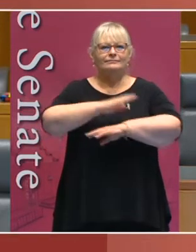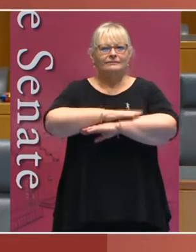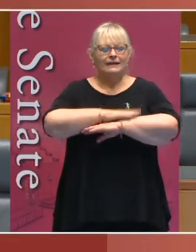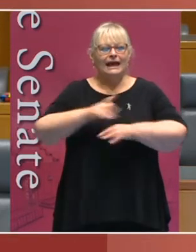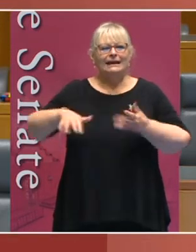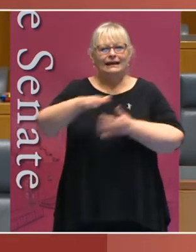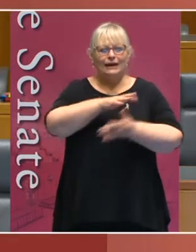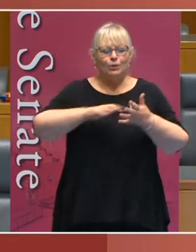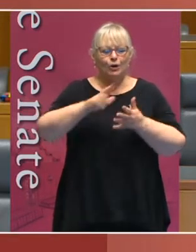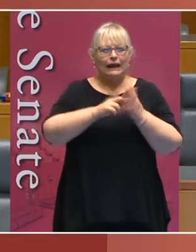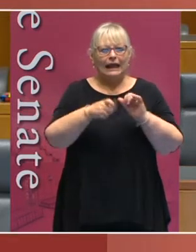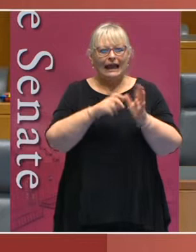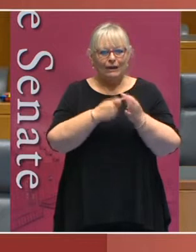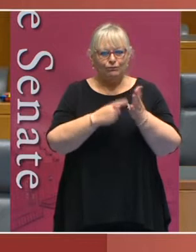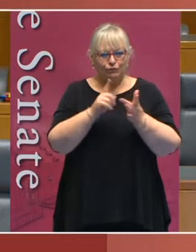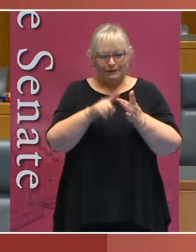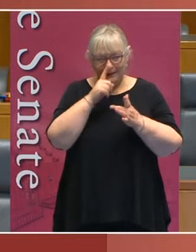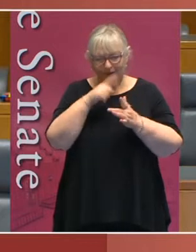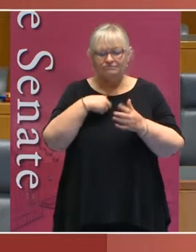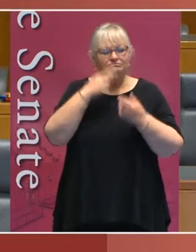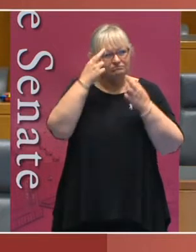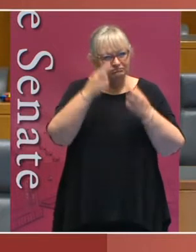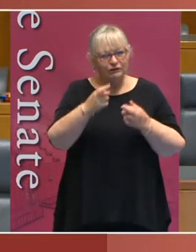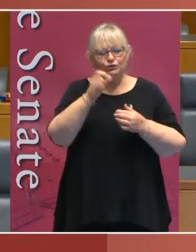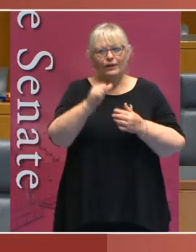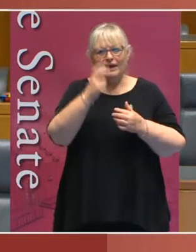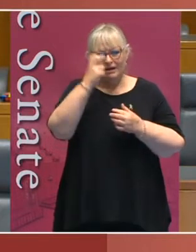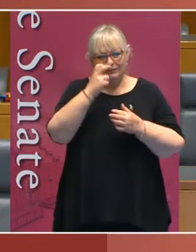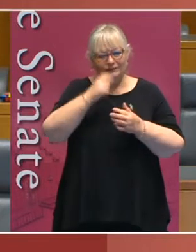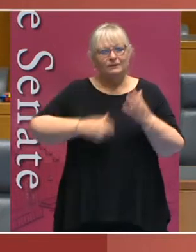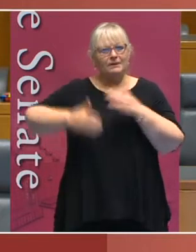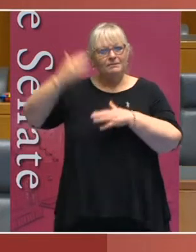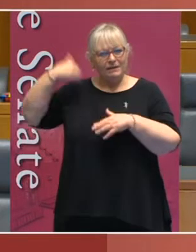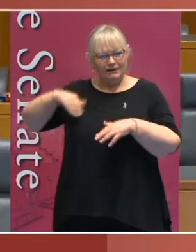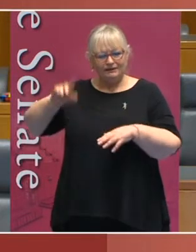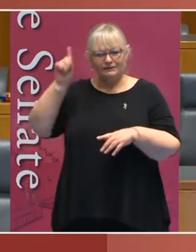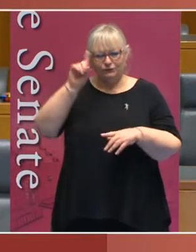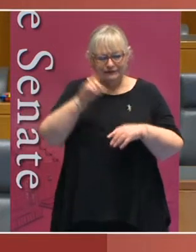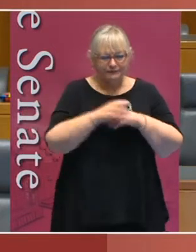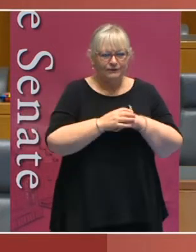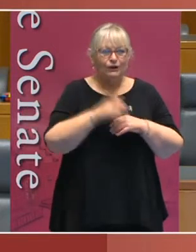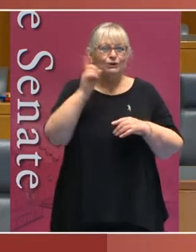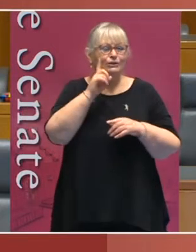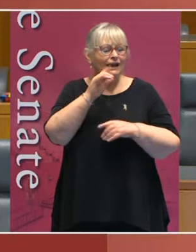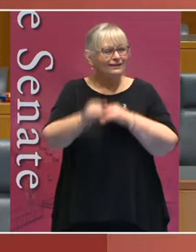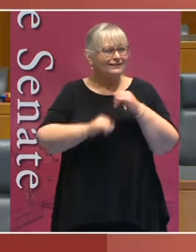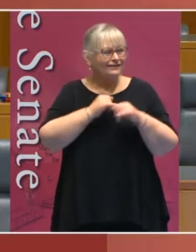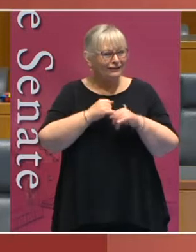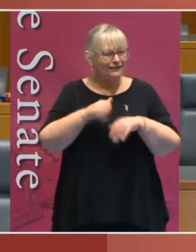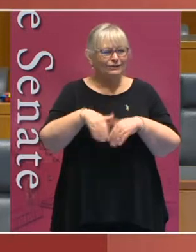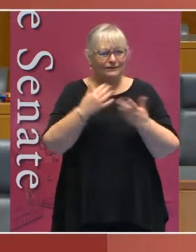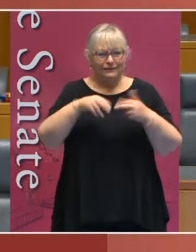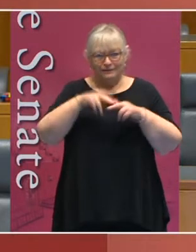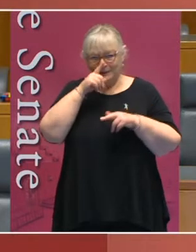the Ngunnawal and Ngambri people, and pay my respect to their elders, past and present. Today is International Day of People with